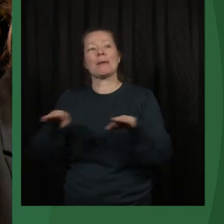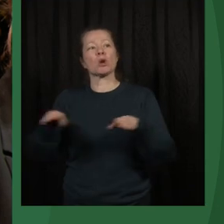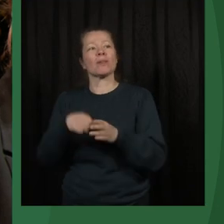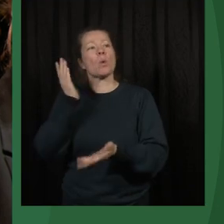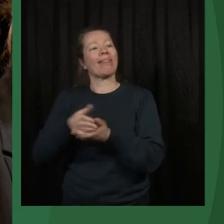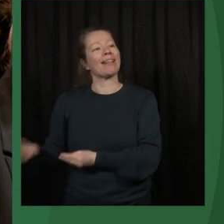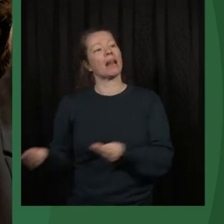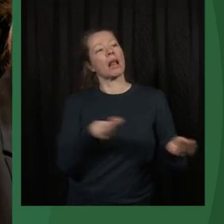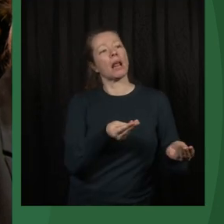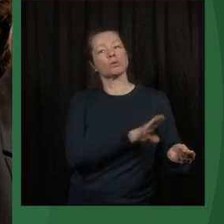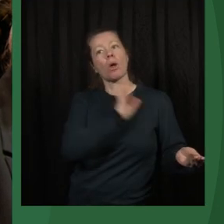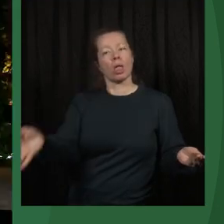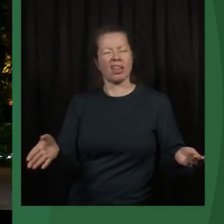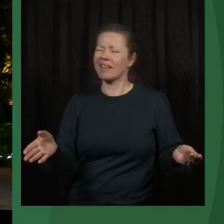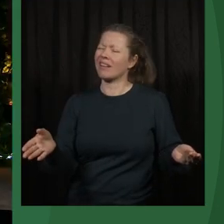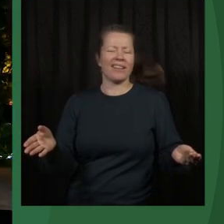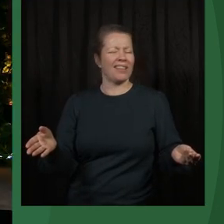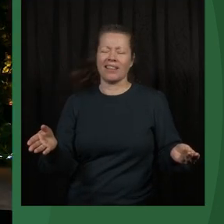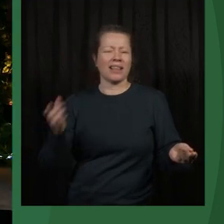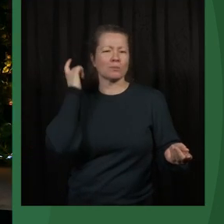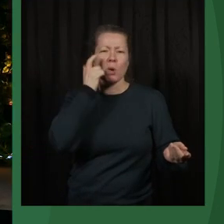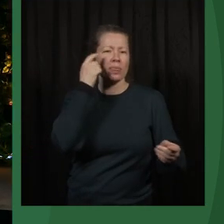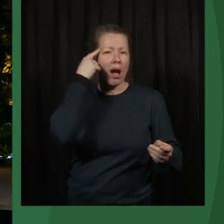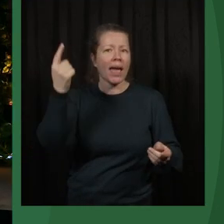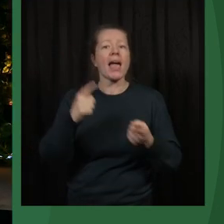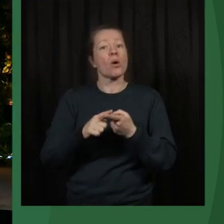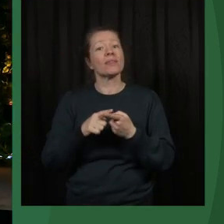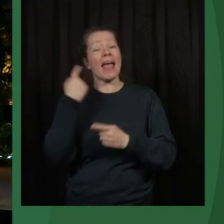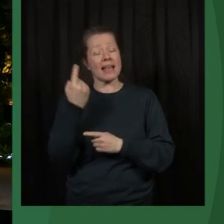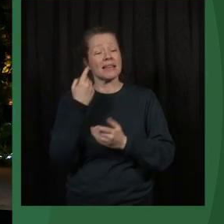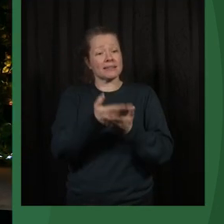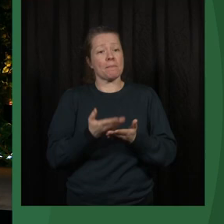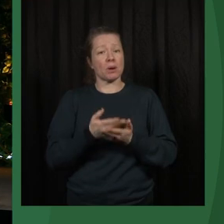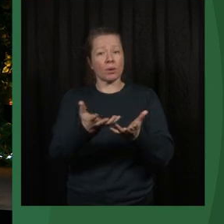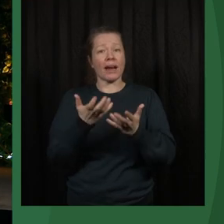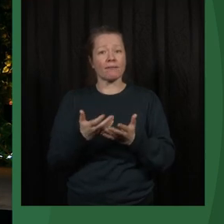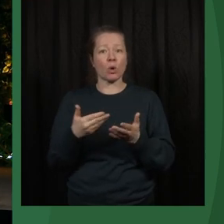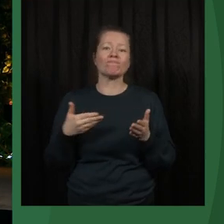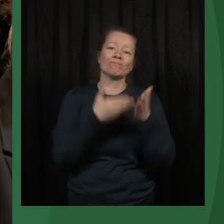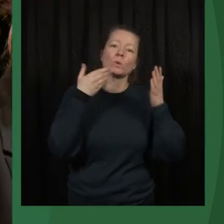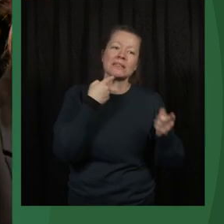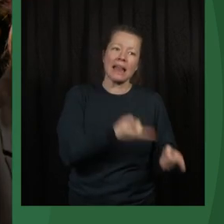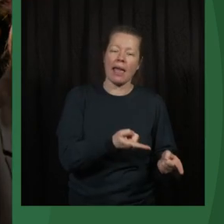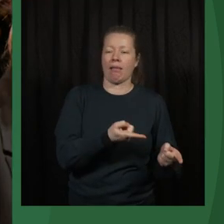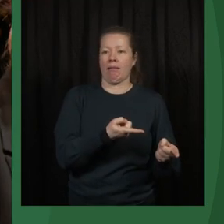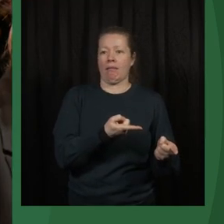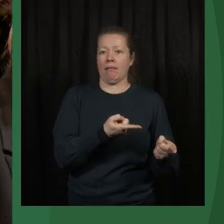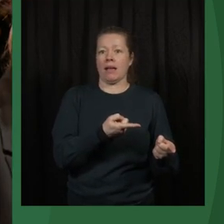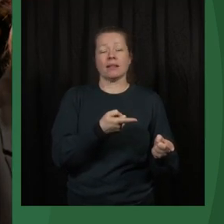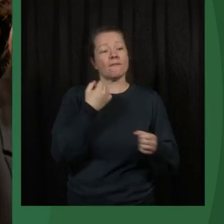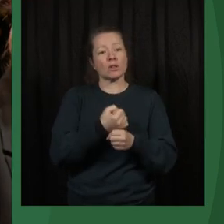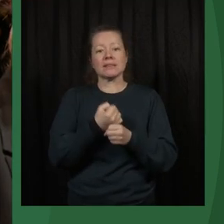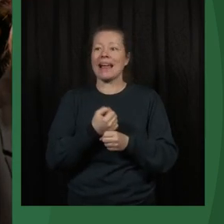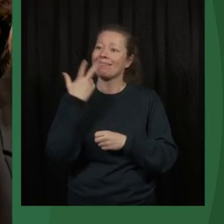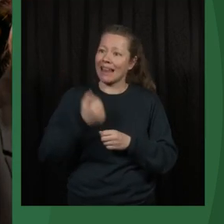it's so preposterous. And I think the only example you need to counter that is really the fact that, you know, it is